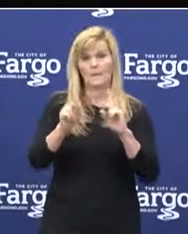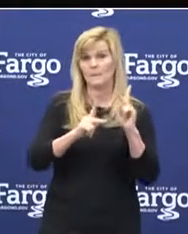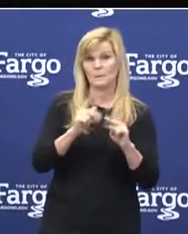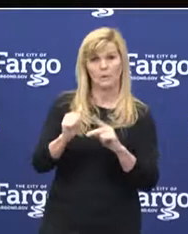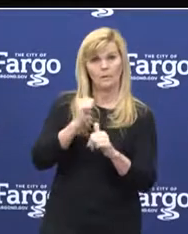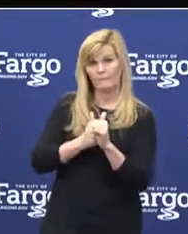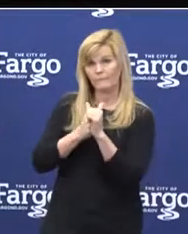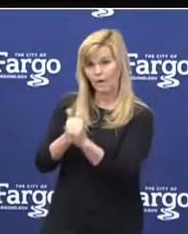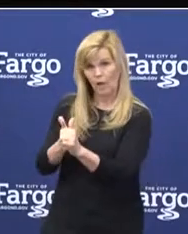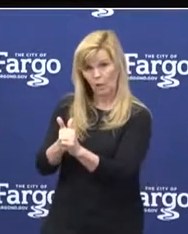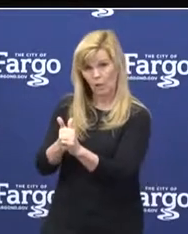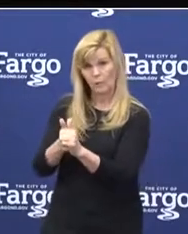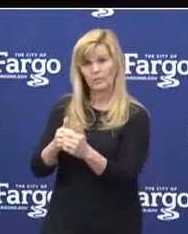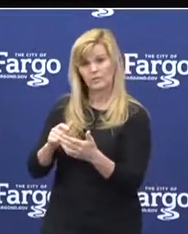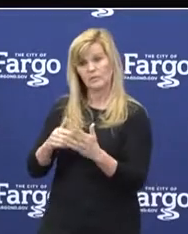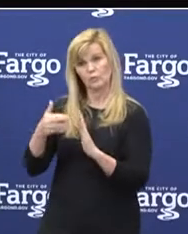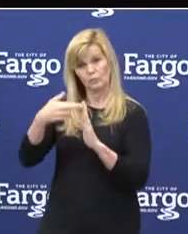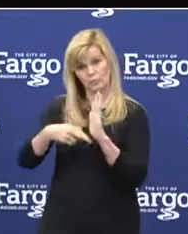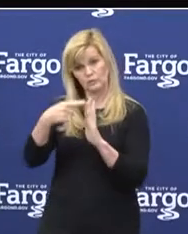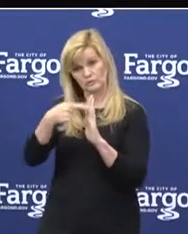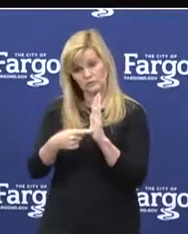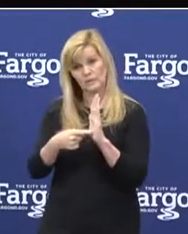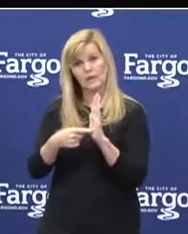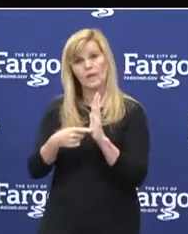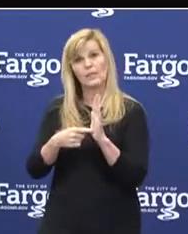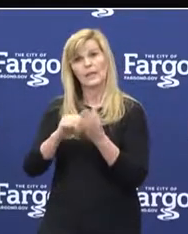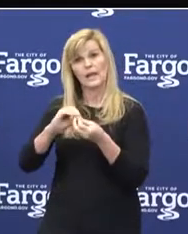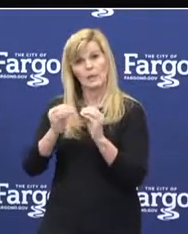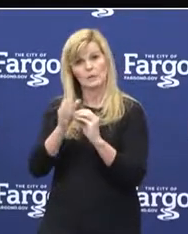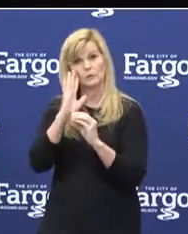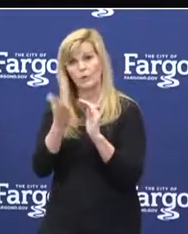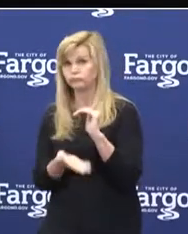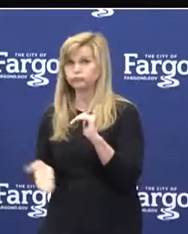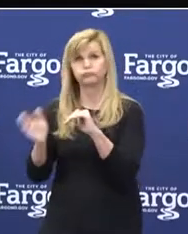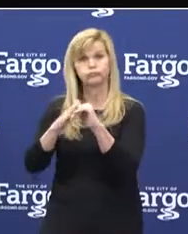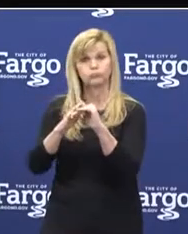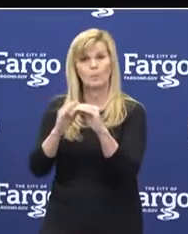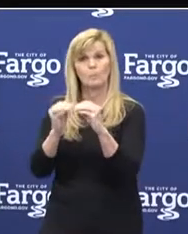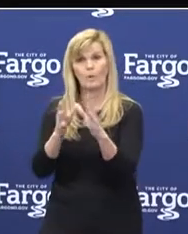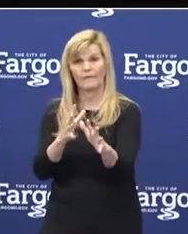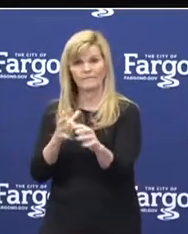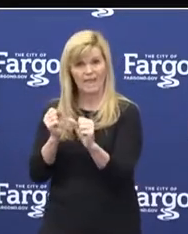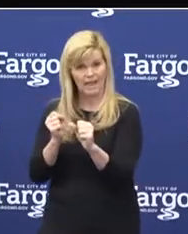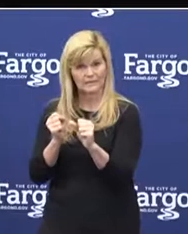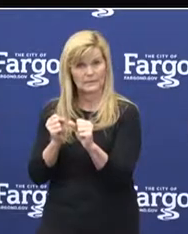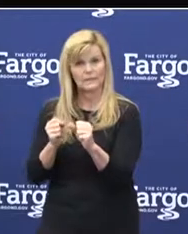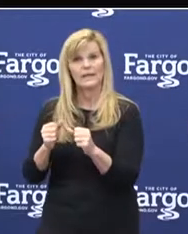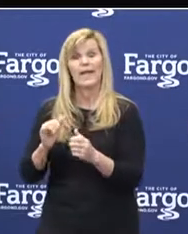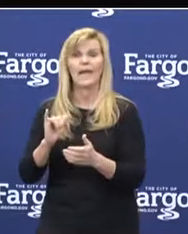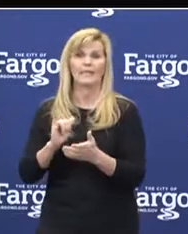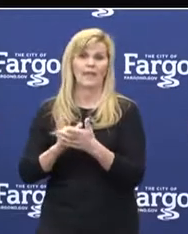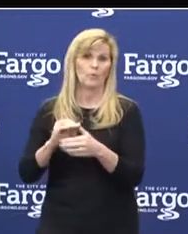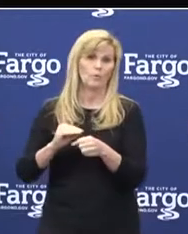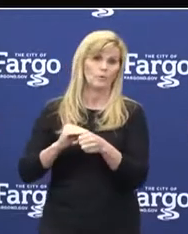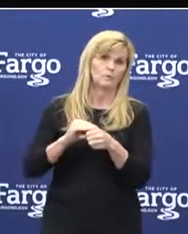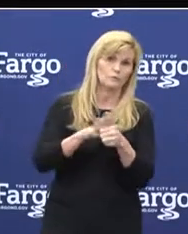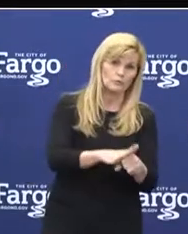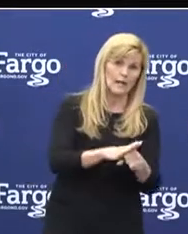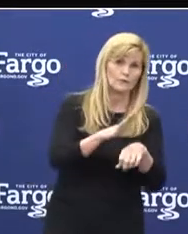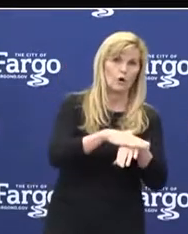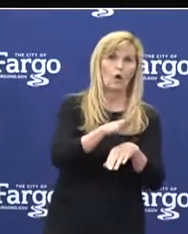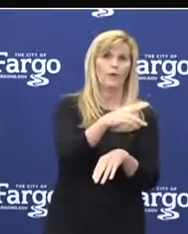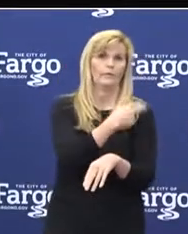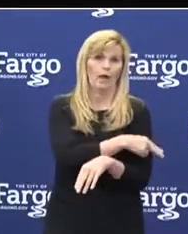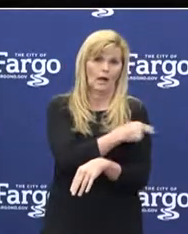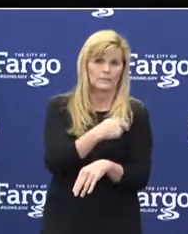the smart restart guidelines, the risk for a rapid increase of cases in a short amount of time could potentially add strain for healthcare, public health